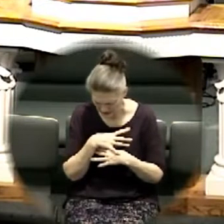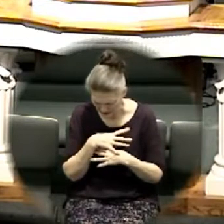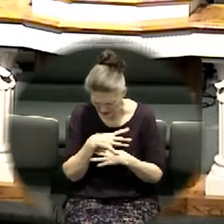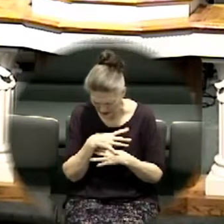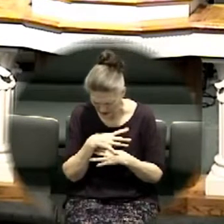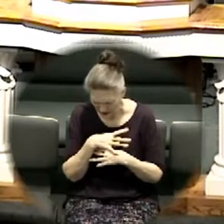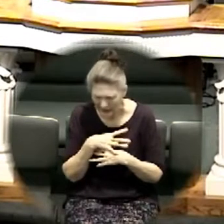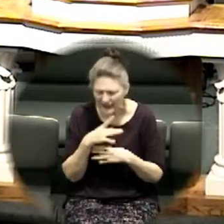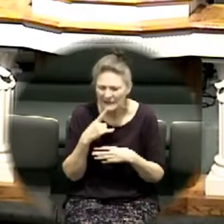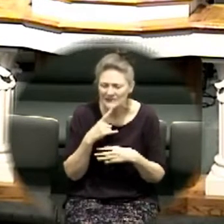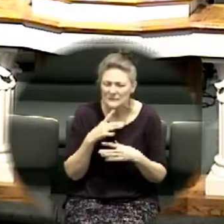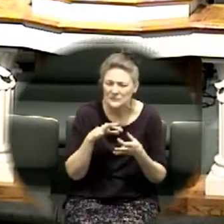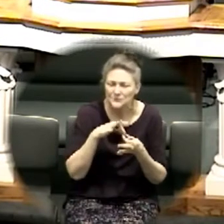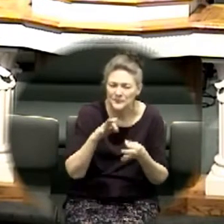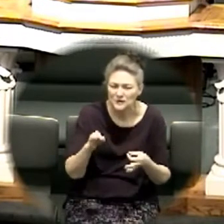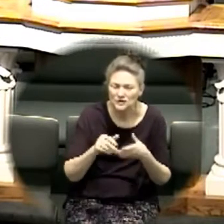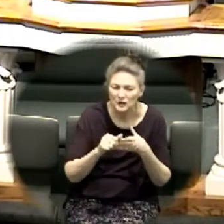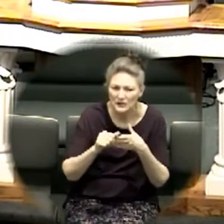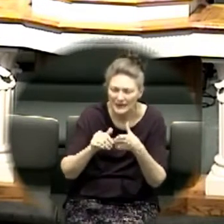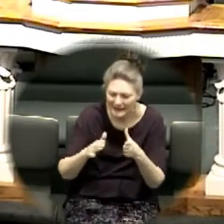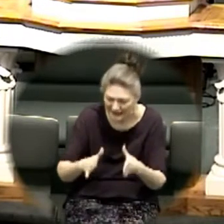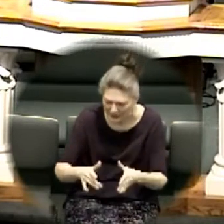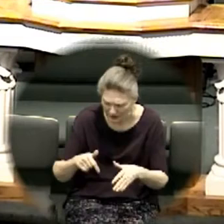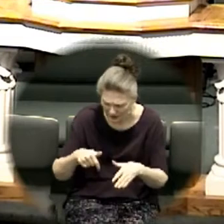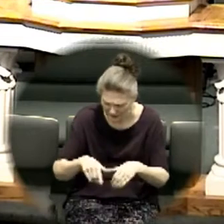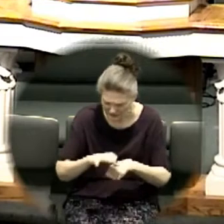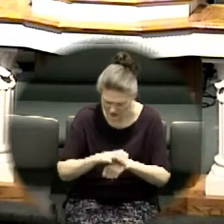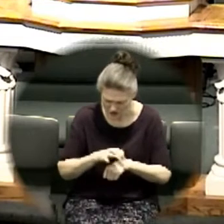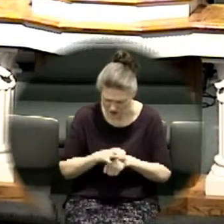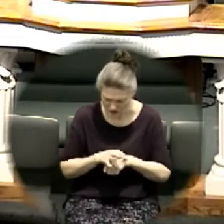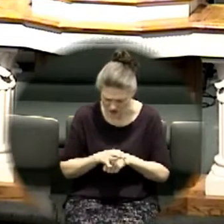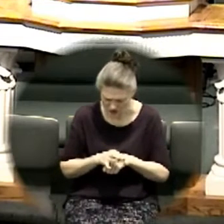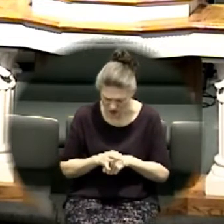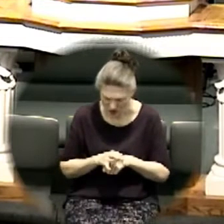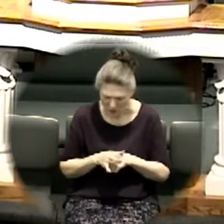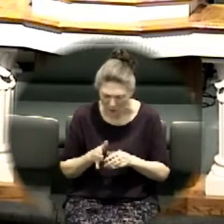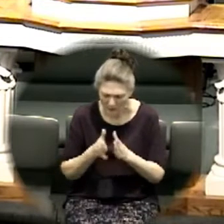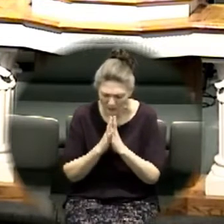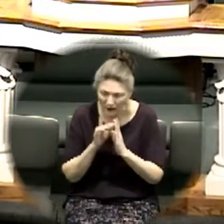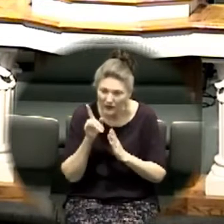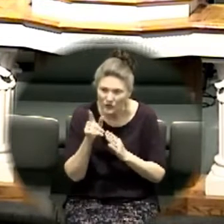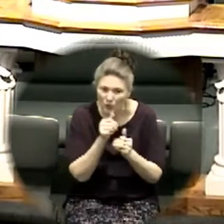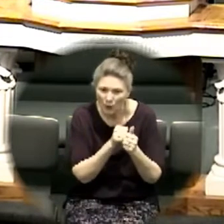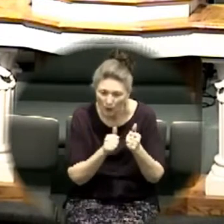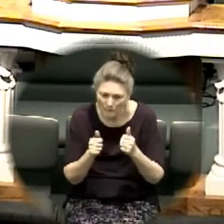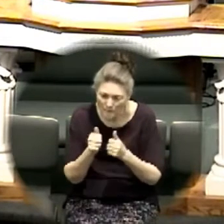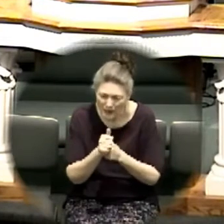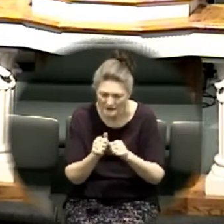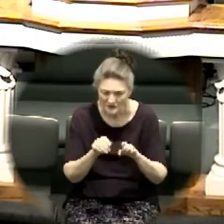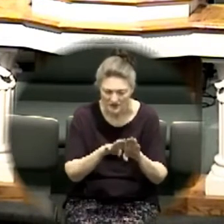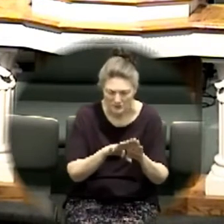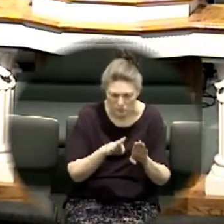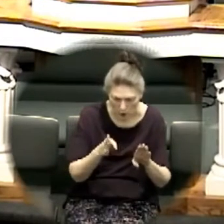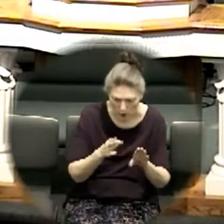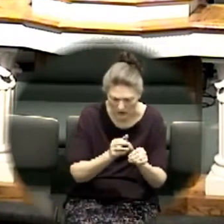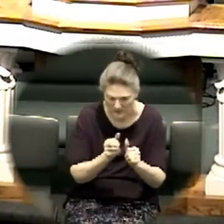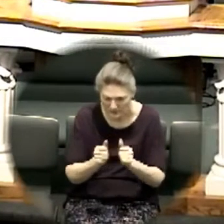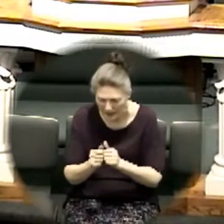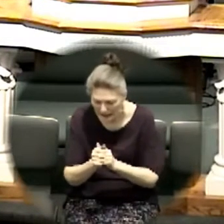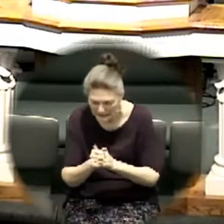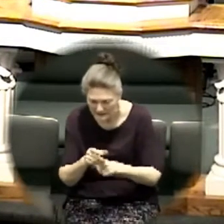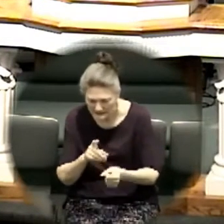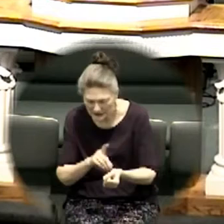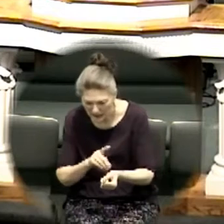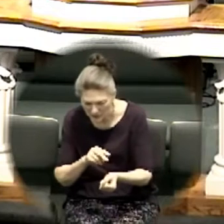that you would walk past the doors and you would walk past the doctors and that you would walk past the nurses god that you would move